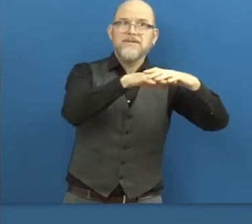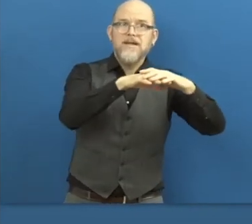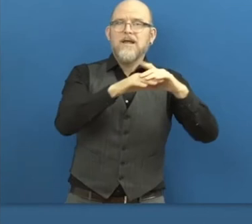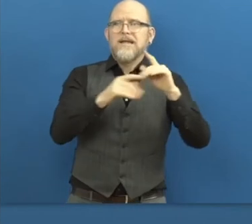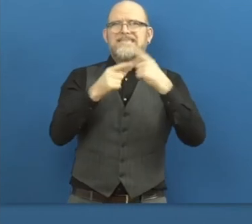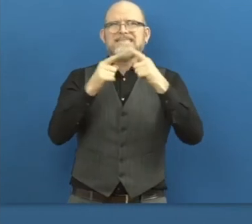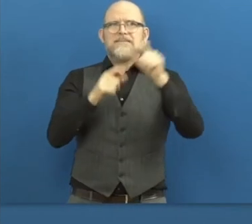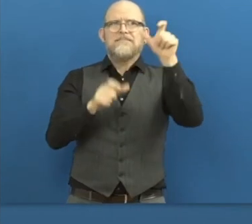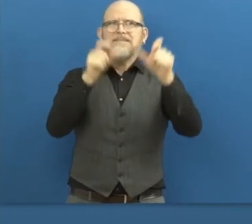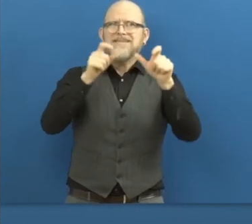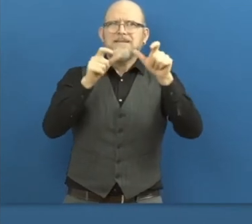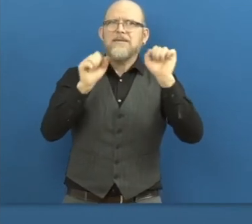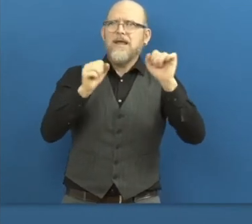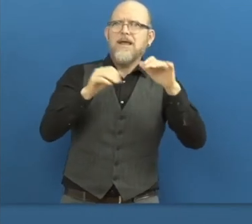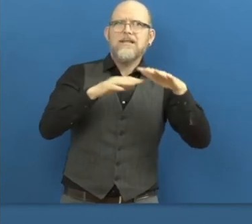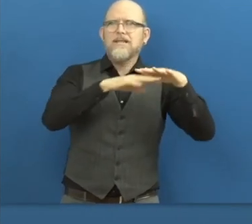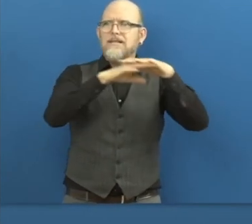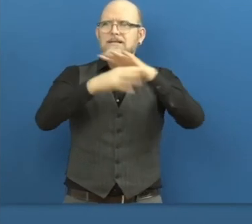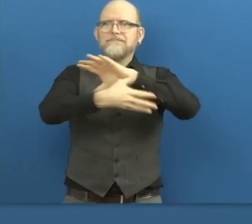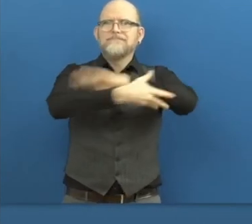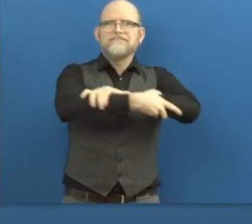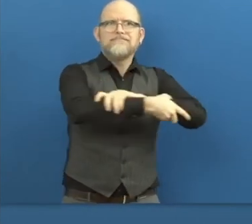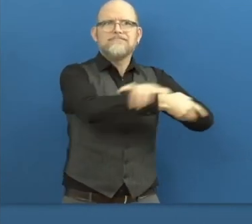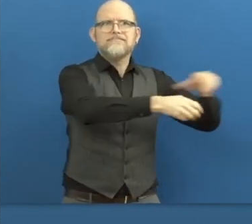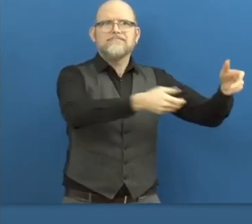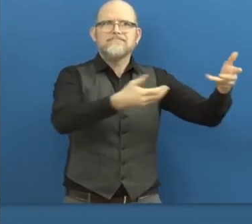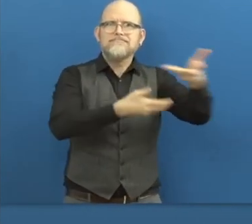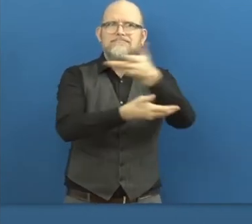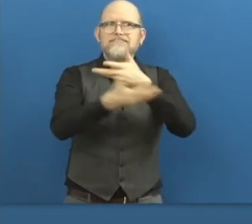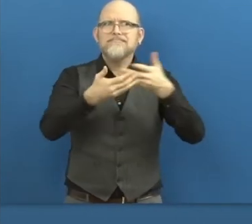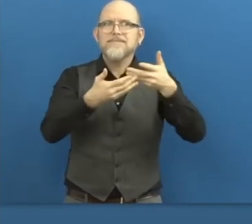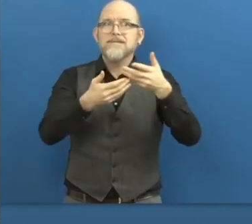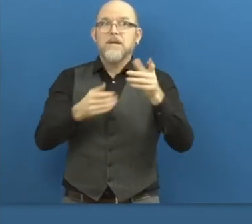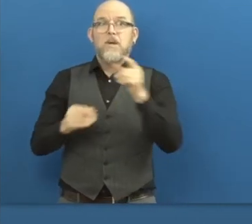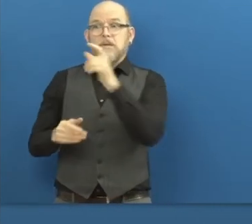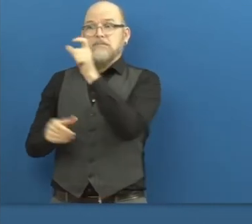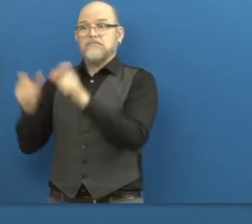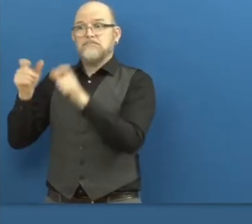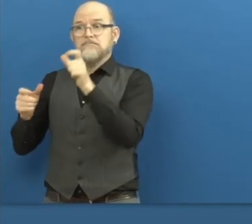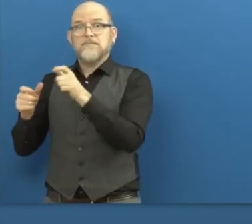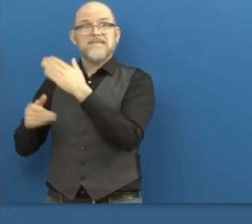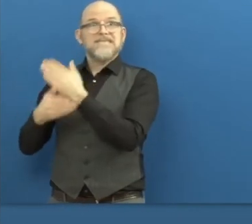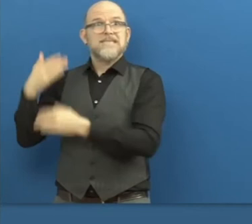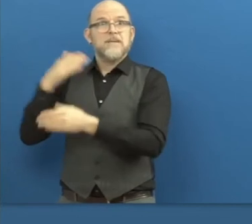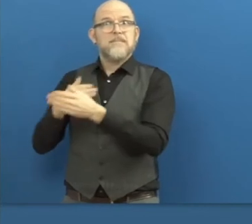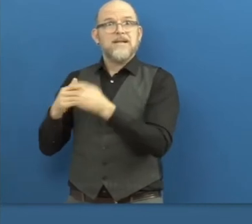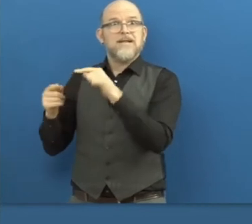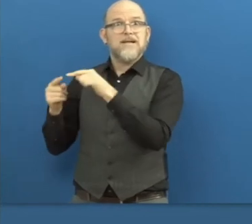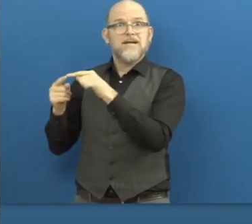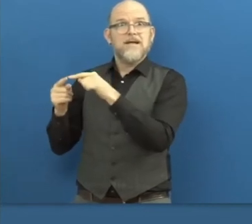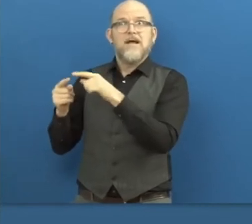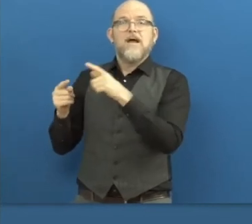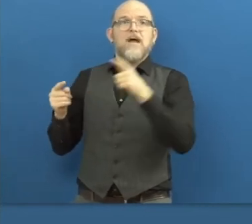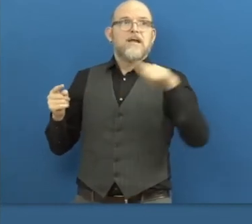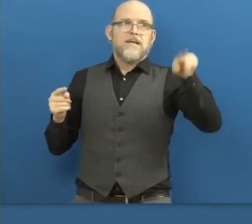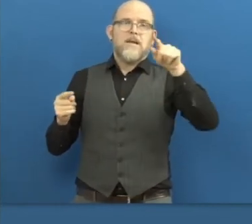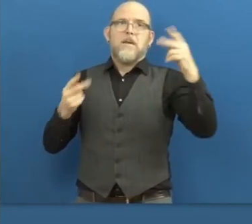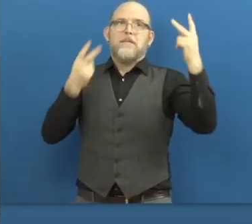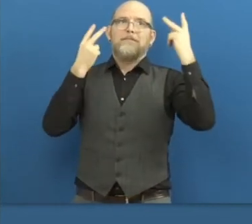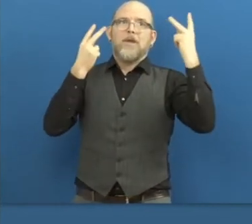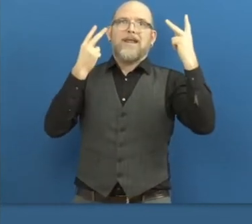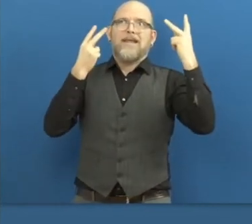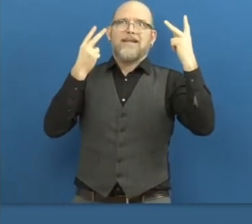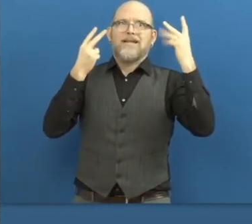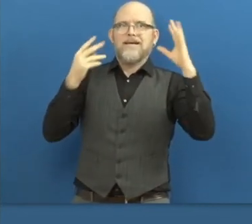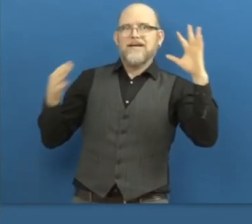groups of peoples. And I think that's an important point to make here that disability is a cross cutter across